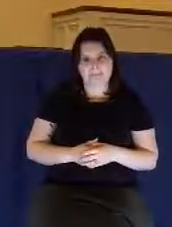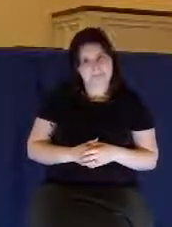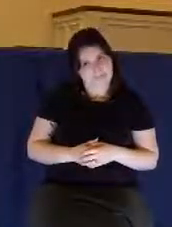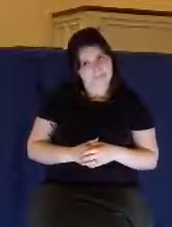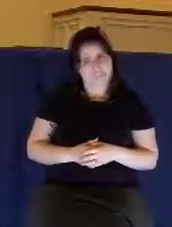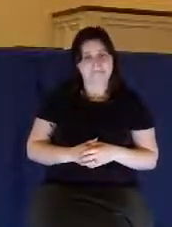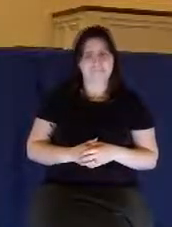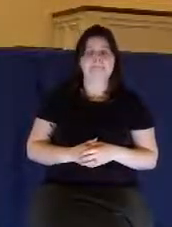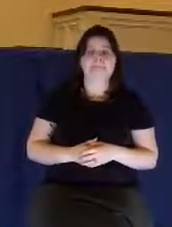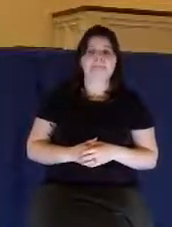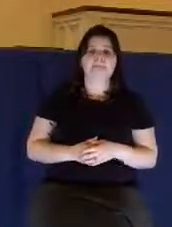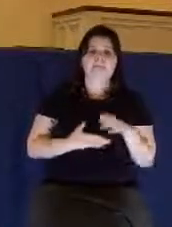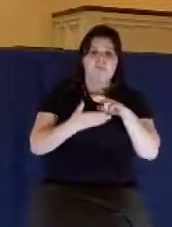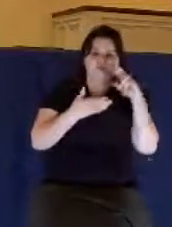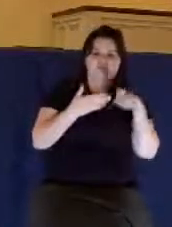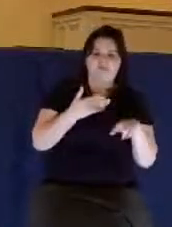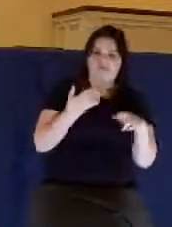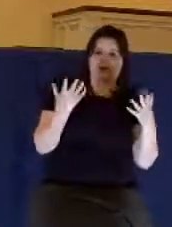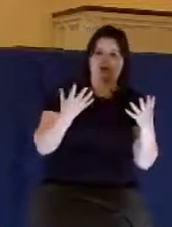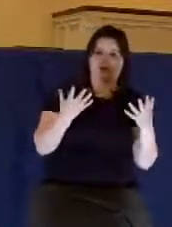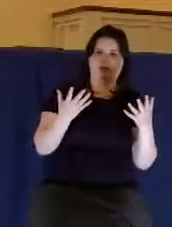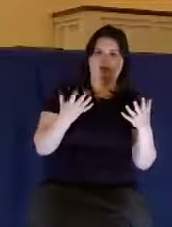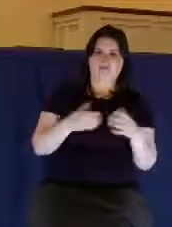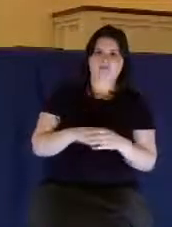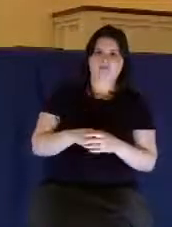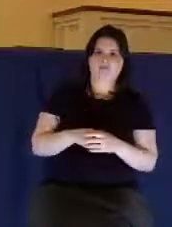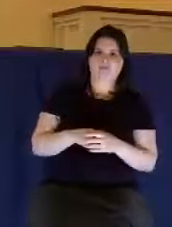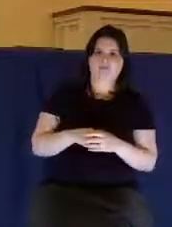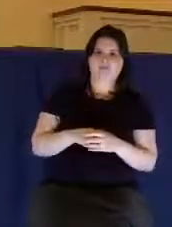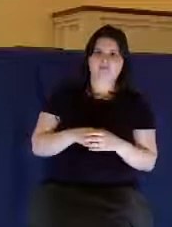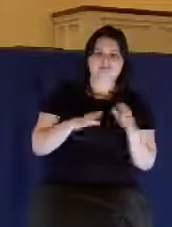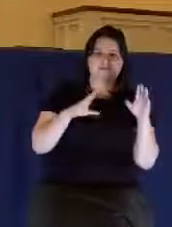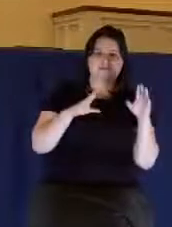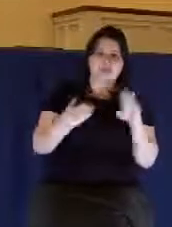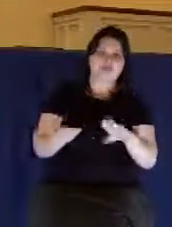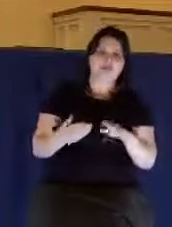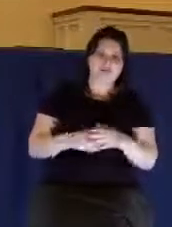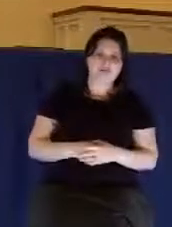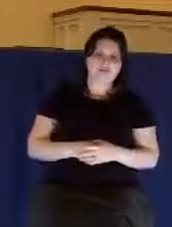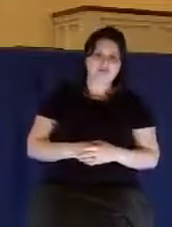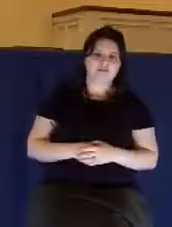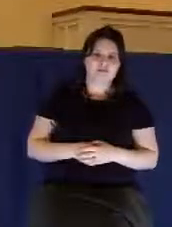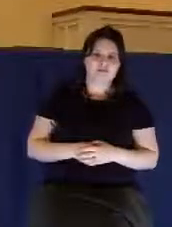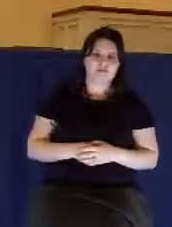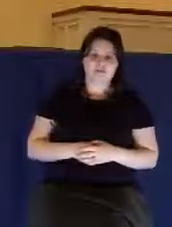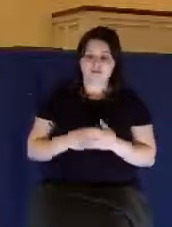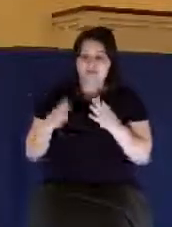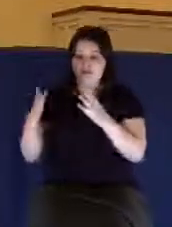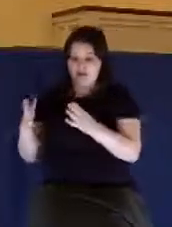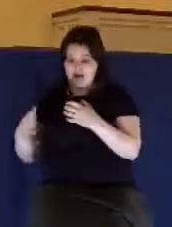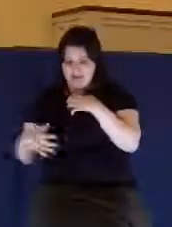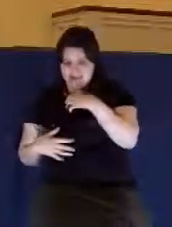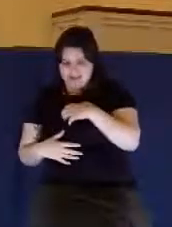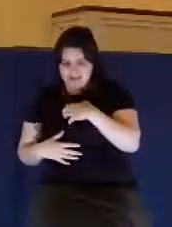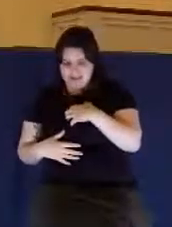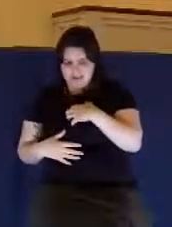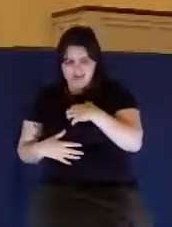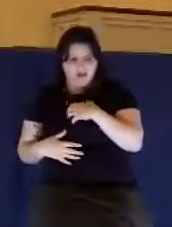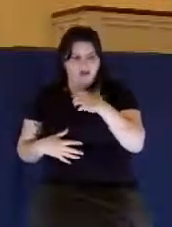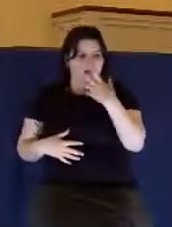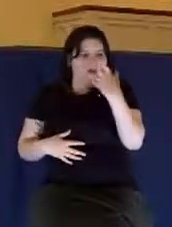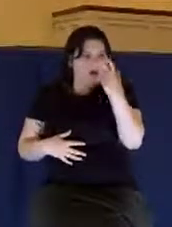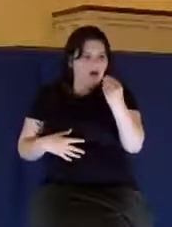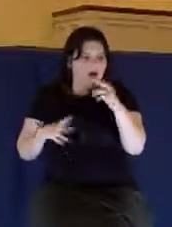And what's the completion? We see the conception, the child, the completion, it's death. When lust has conceived, it bringeth forth